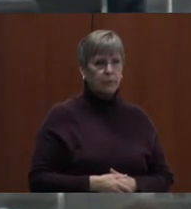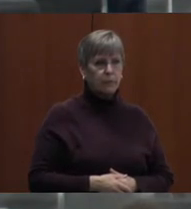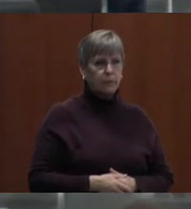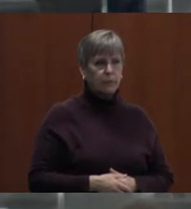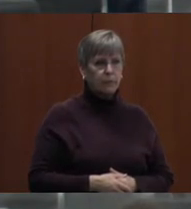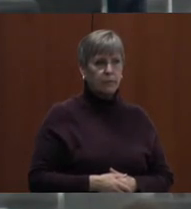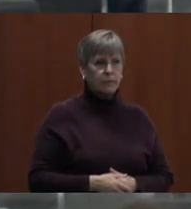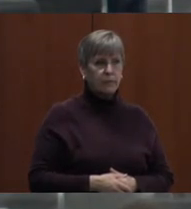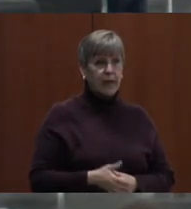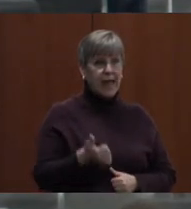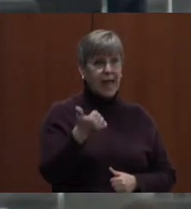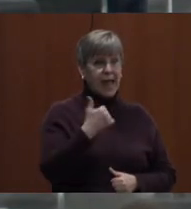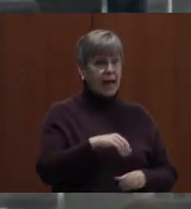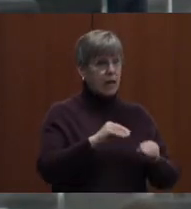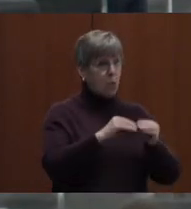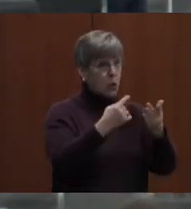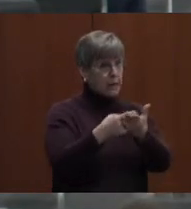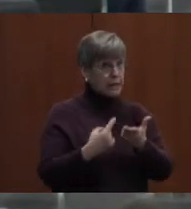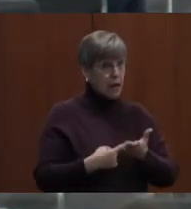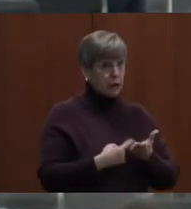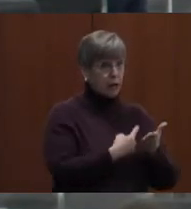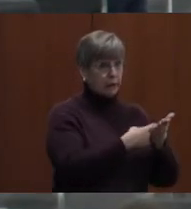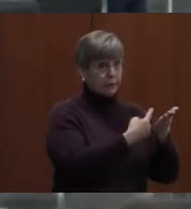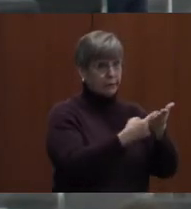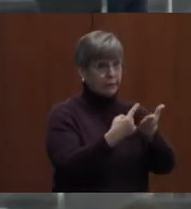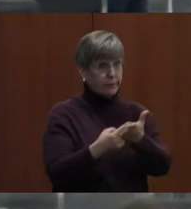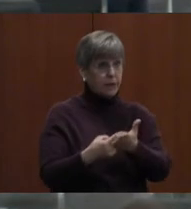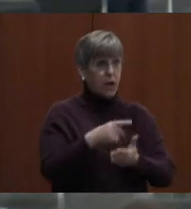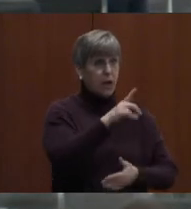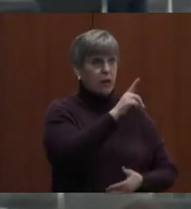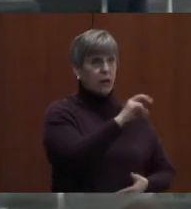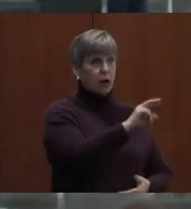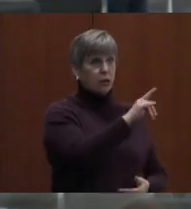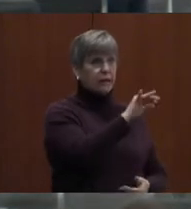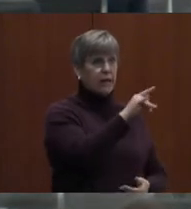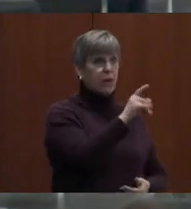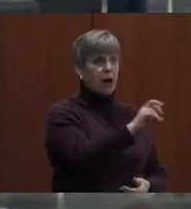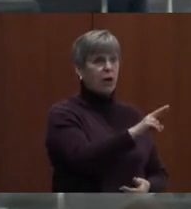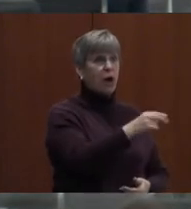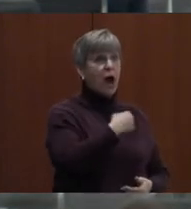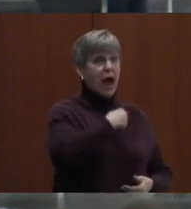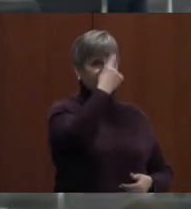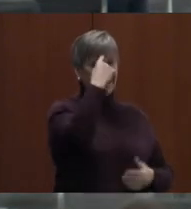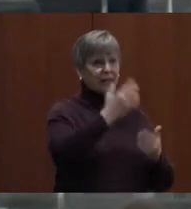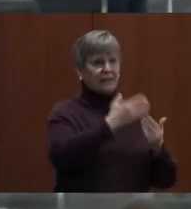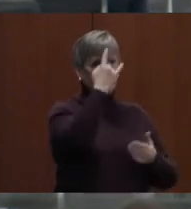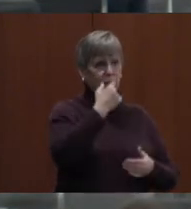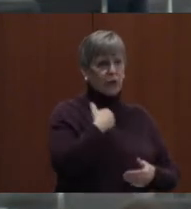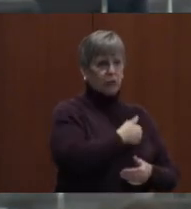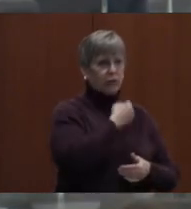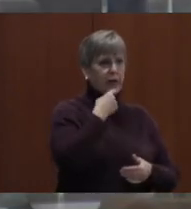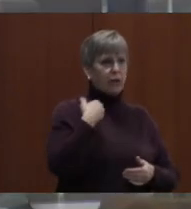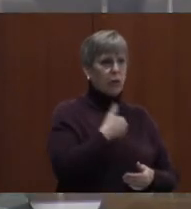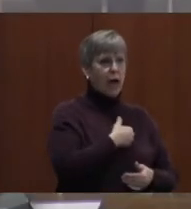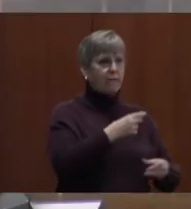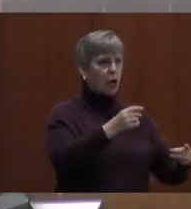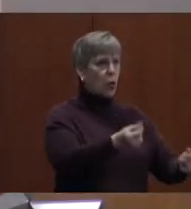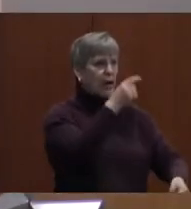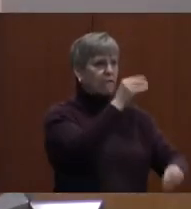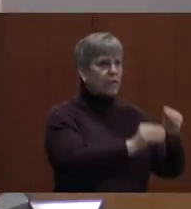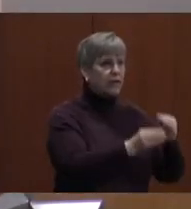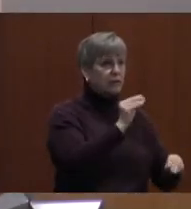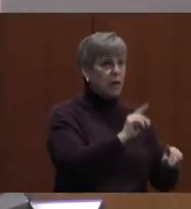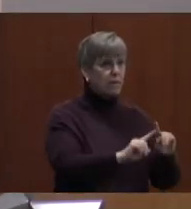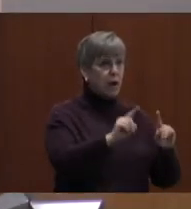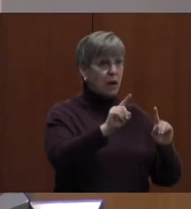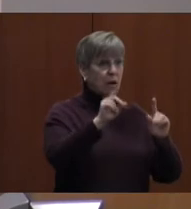Is there any further discussion? Dr. Zethemeyer. I think it's easy for us to say we have a quick fix, but the